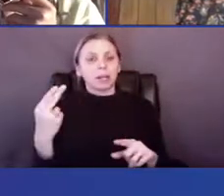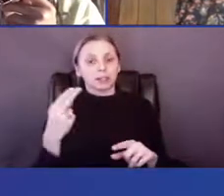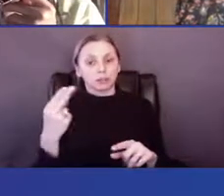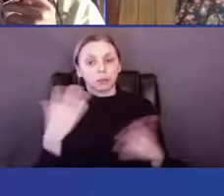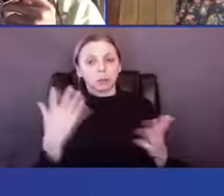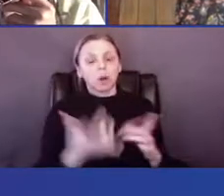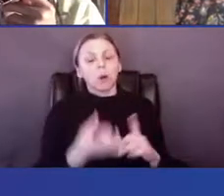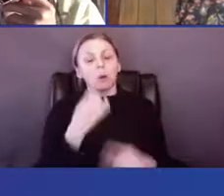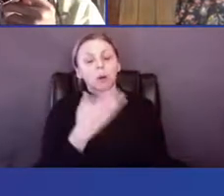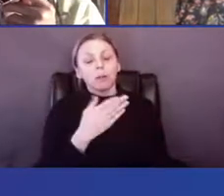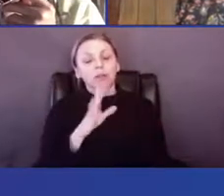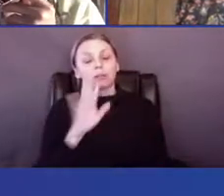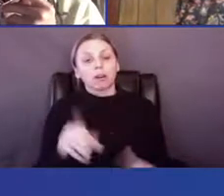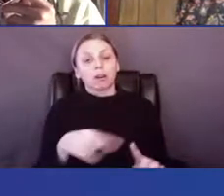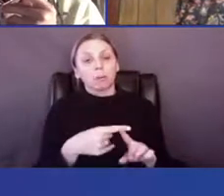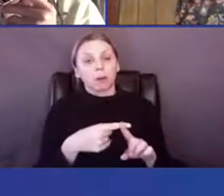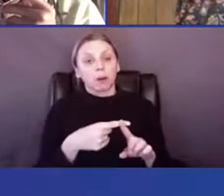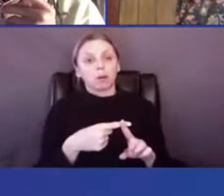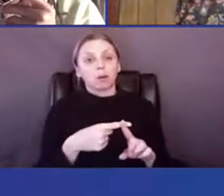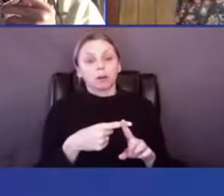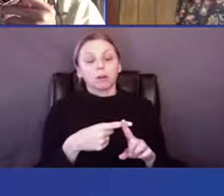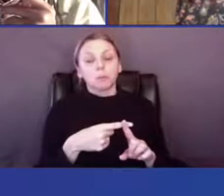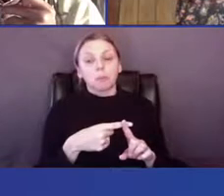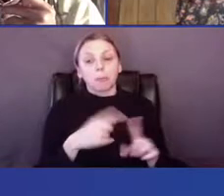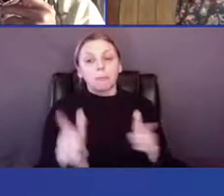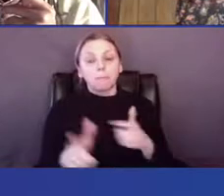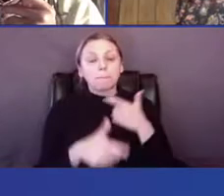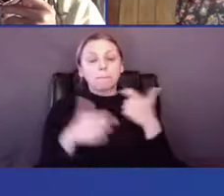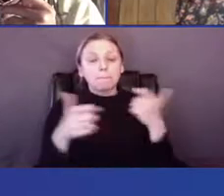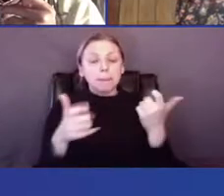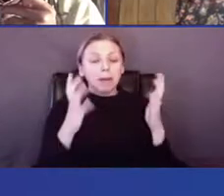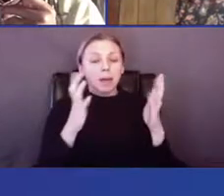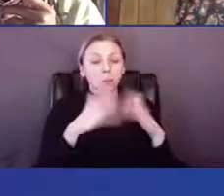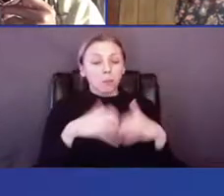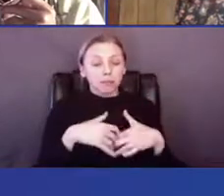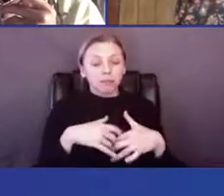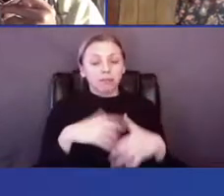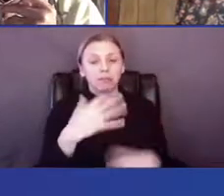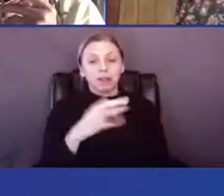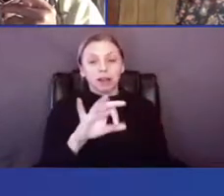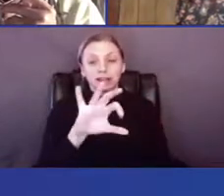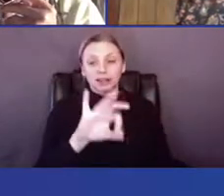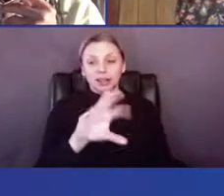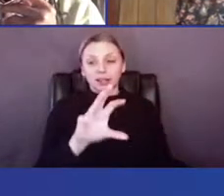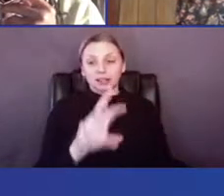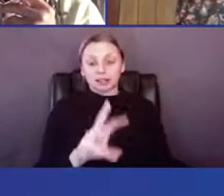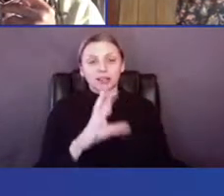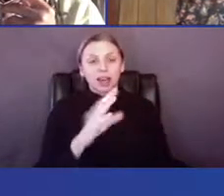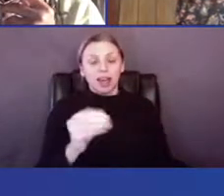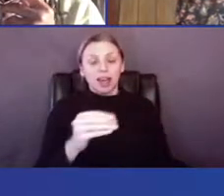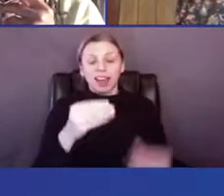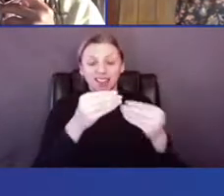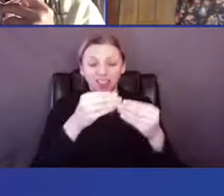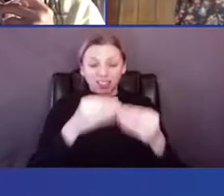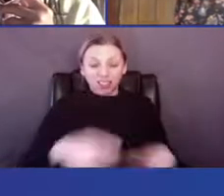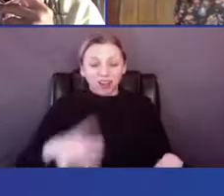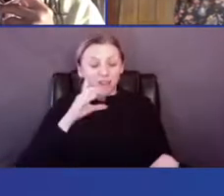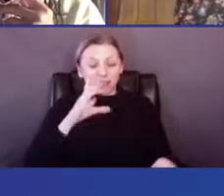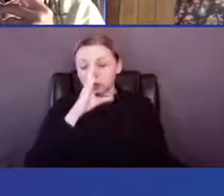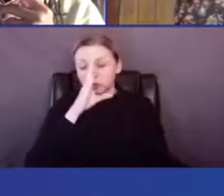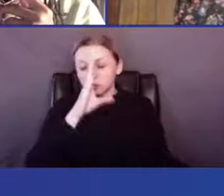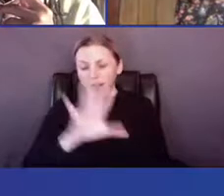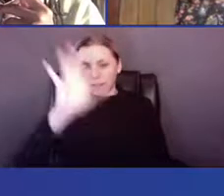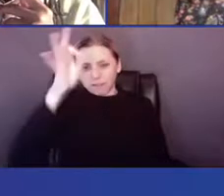talk about the big breakdown in 1996 and the loss of direct federal support for